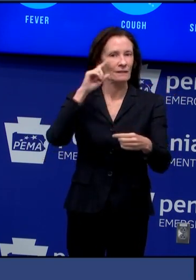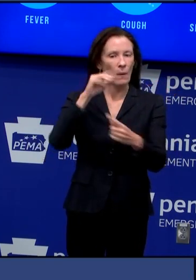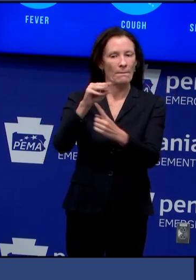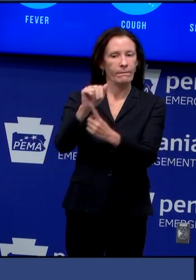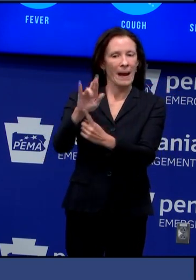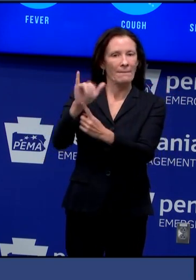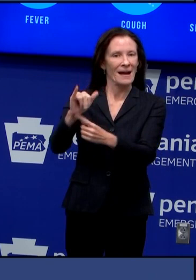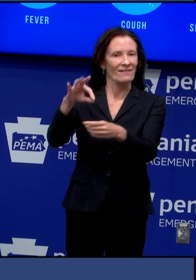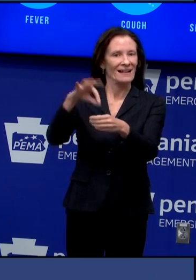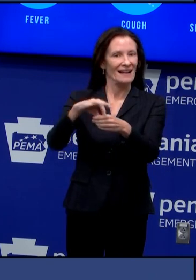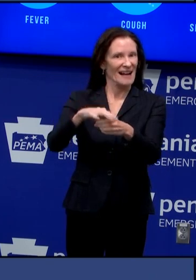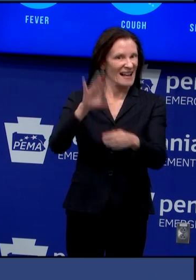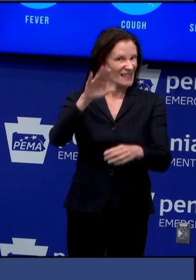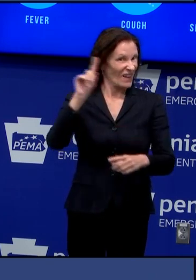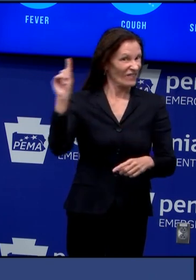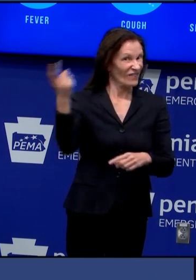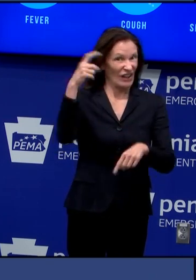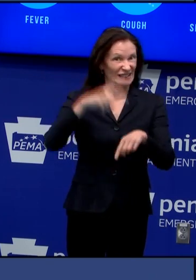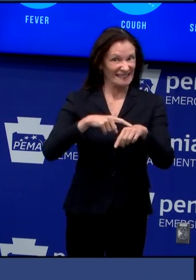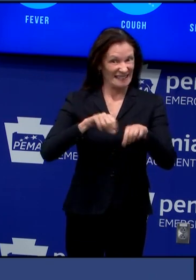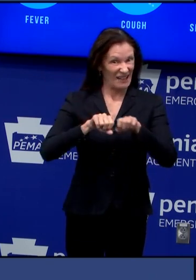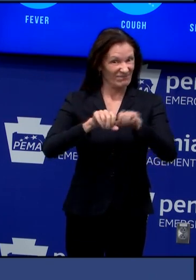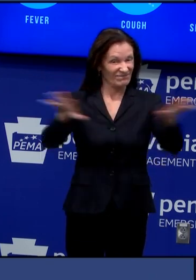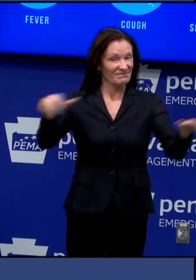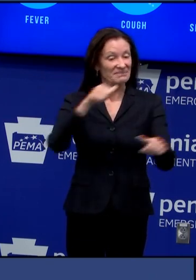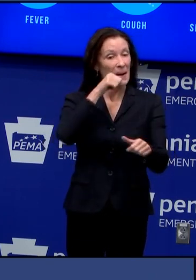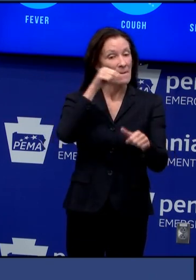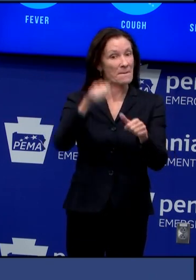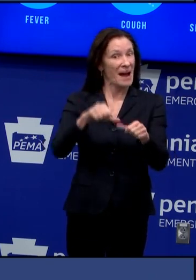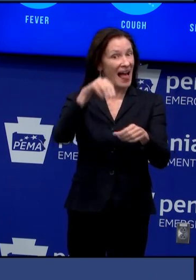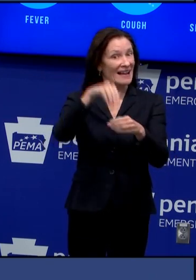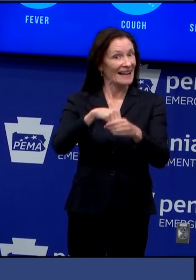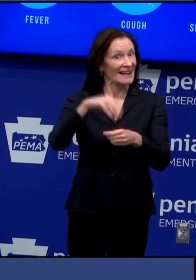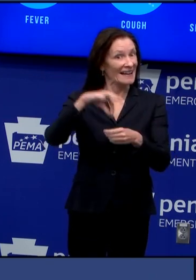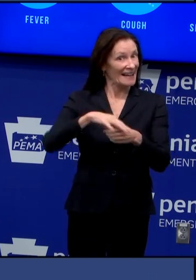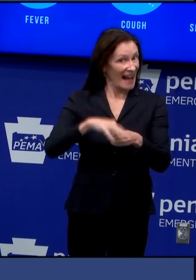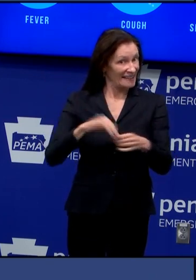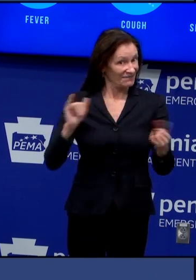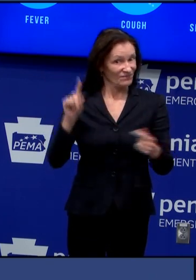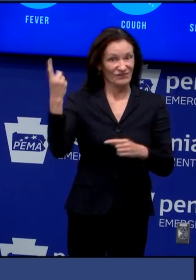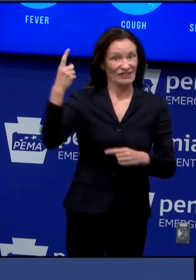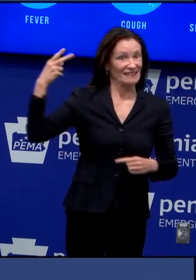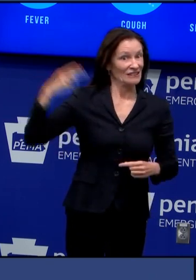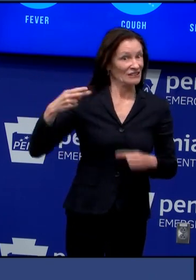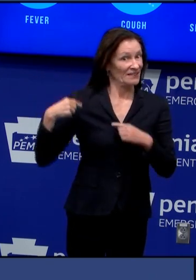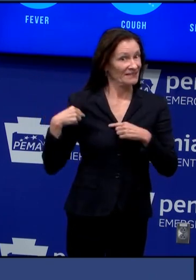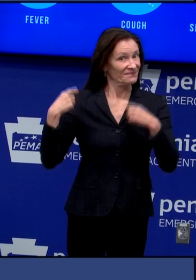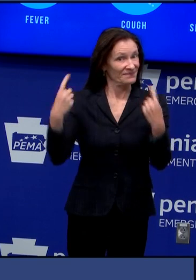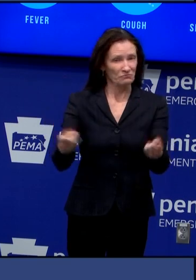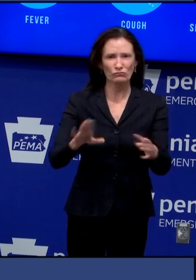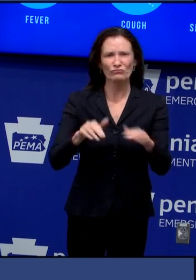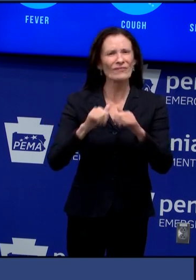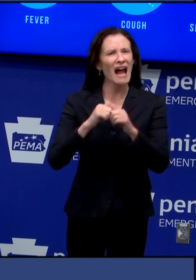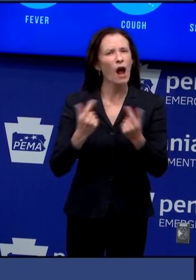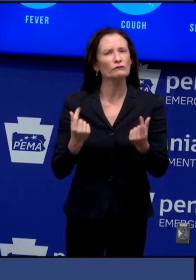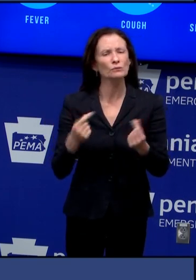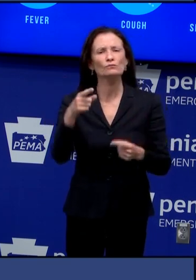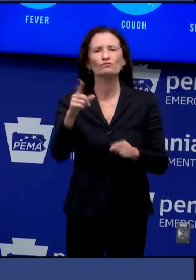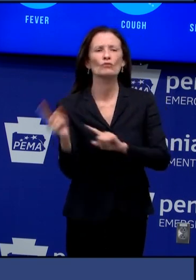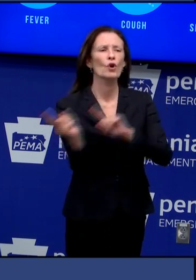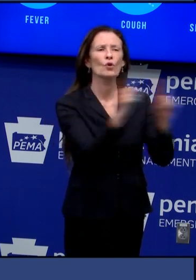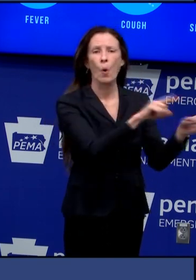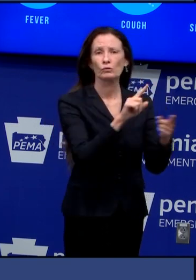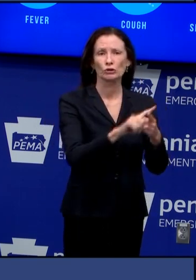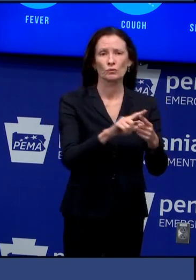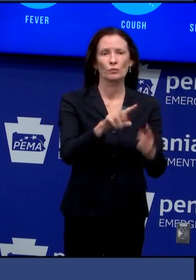convenient way to cast their ballot the easiest way to do this is to visit votespa.com to request a ballot